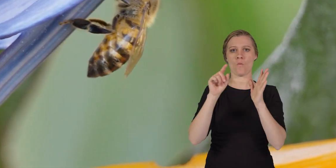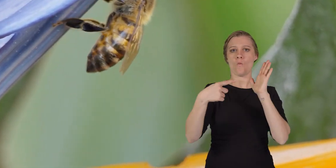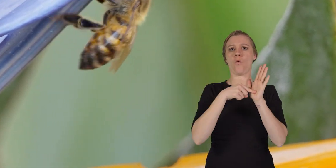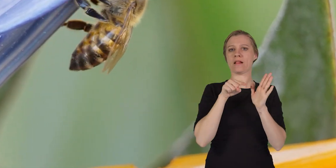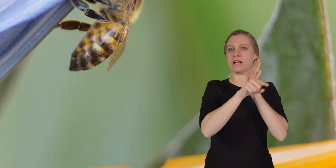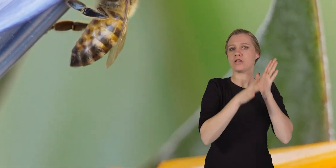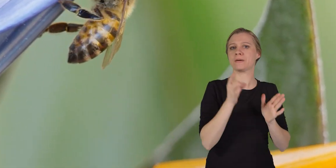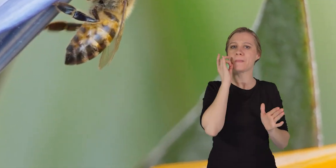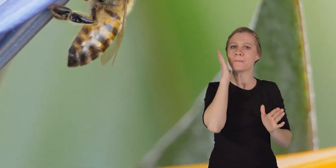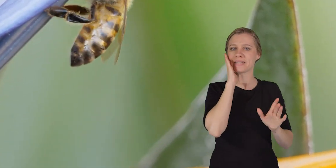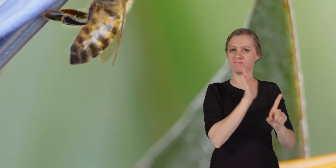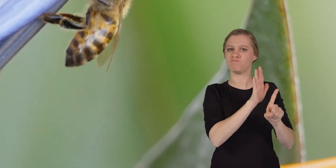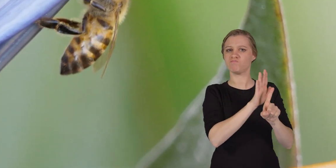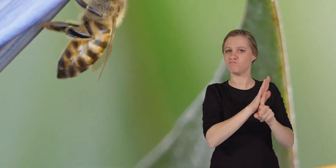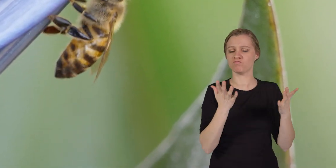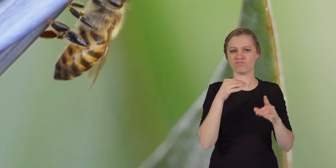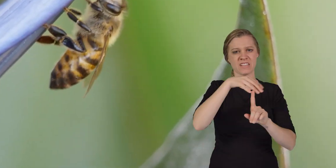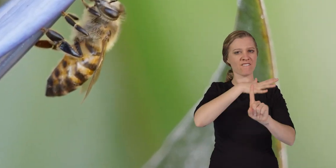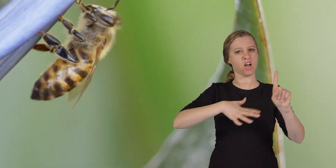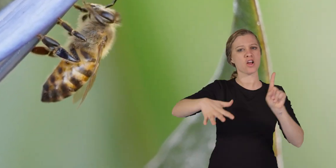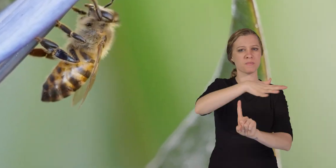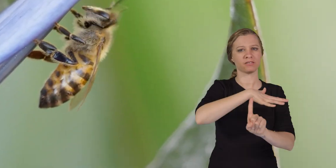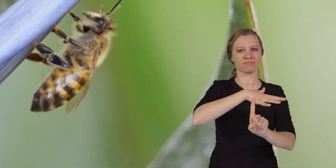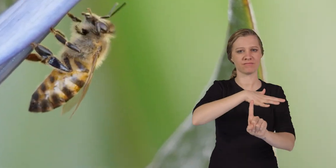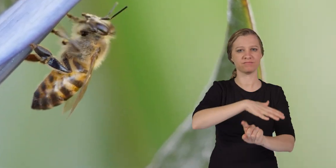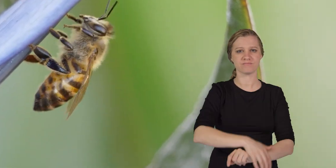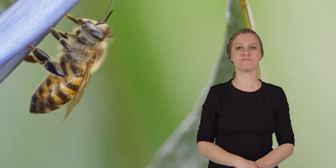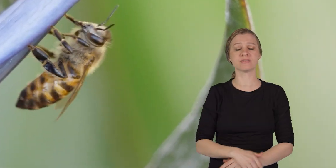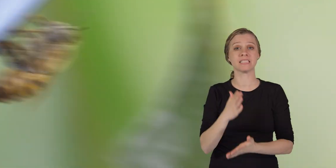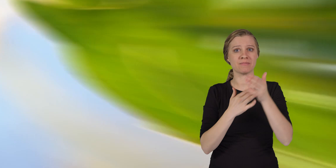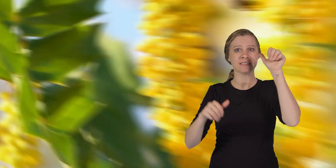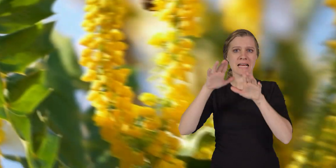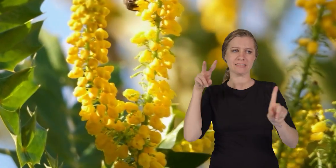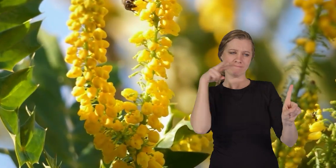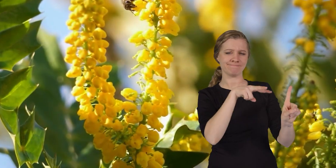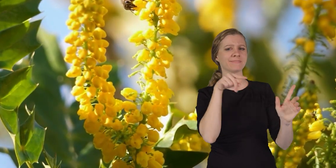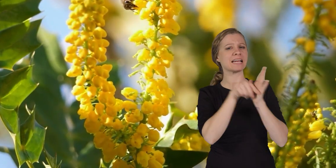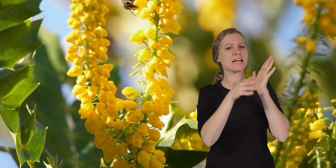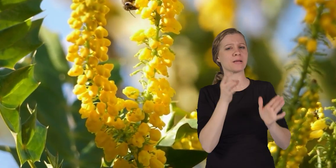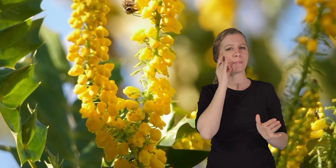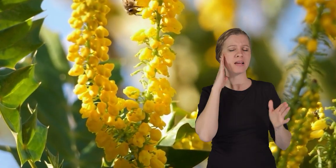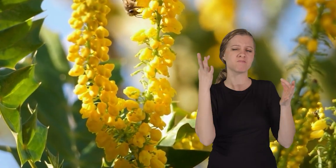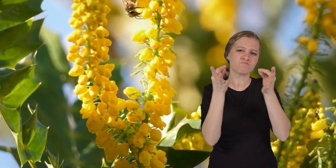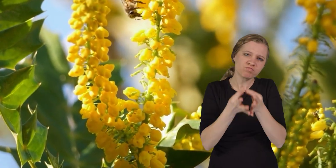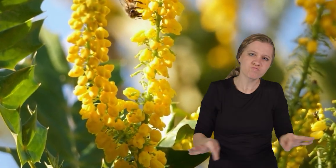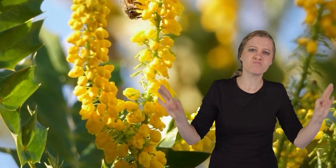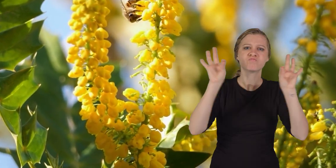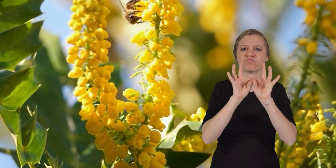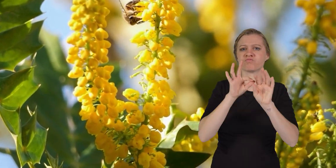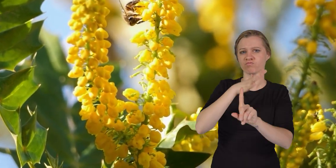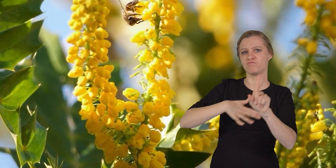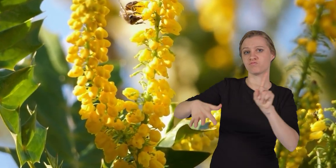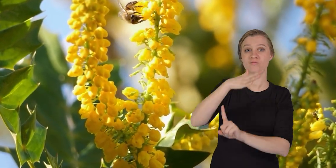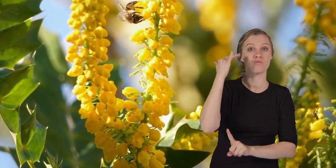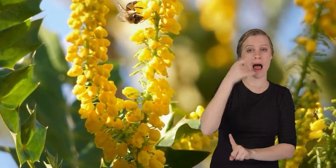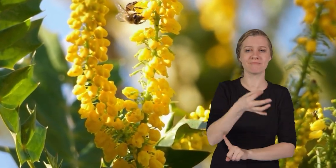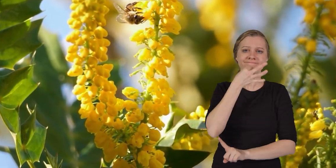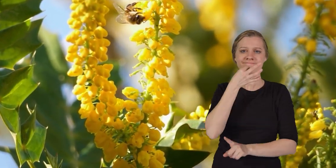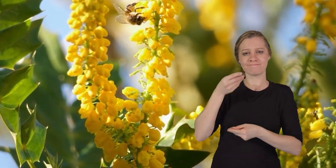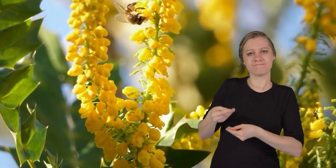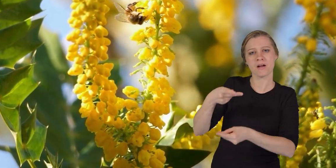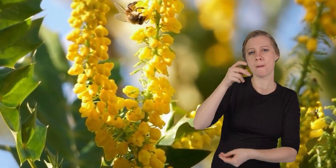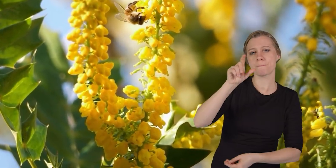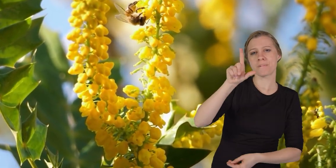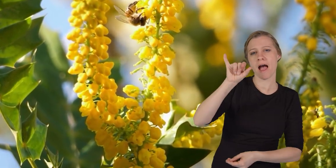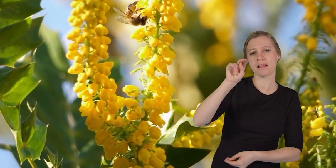controversy over the role killer bees play in the environment. Some scientists believe killer bees are vital to the